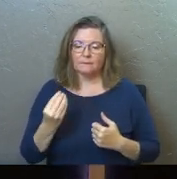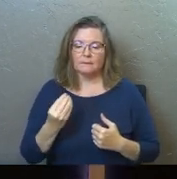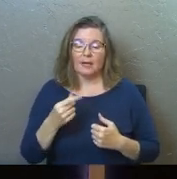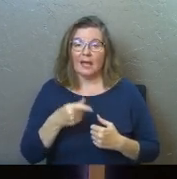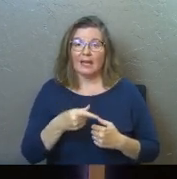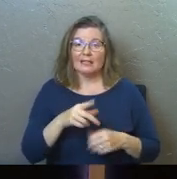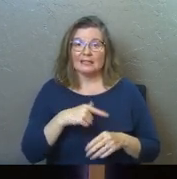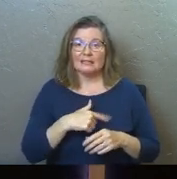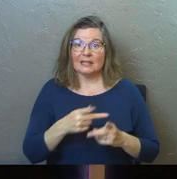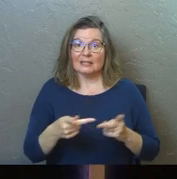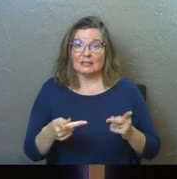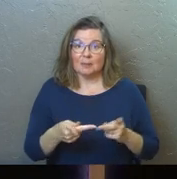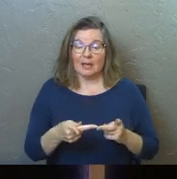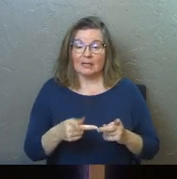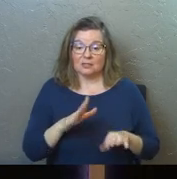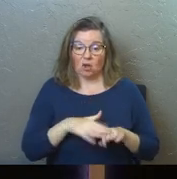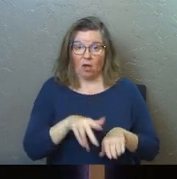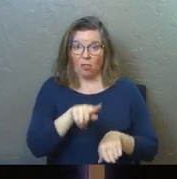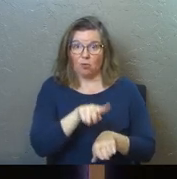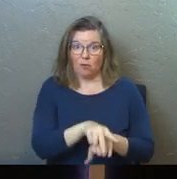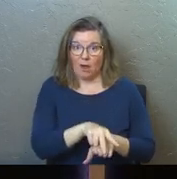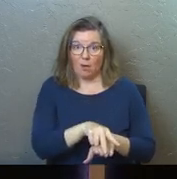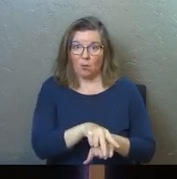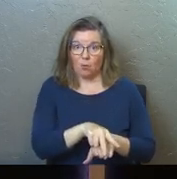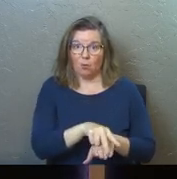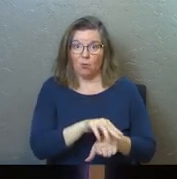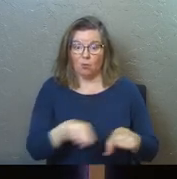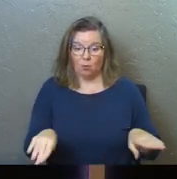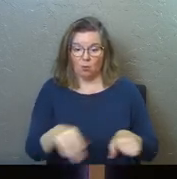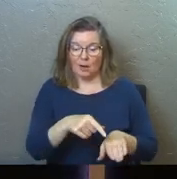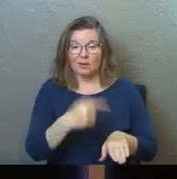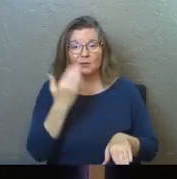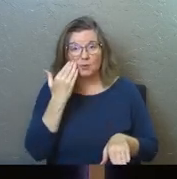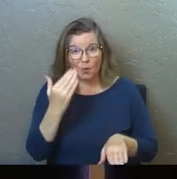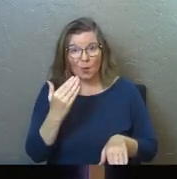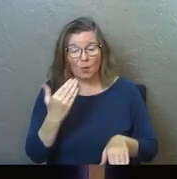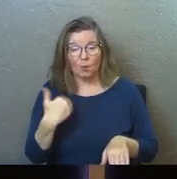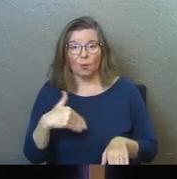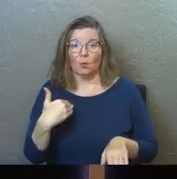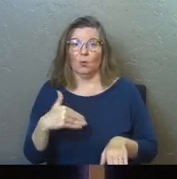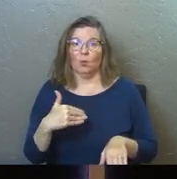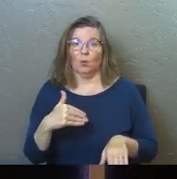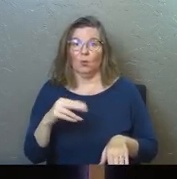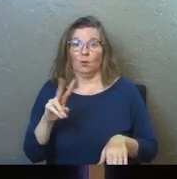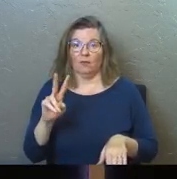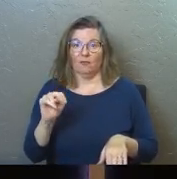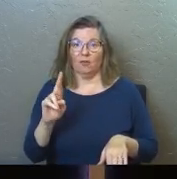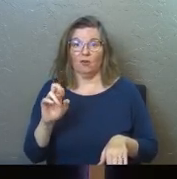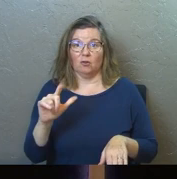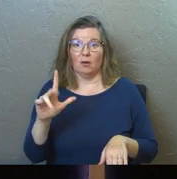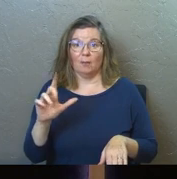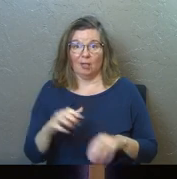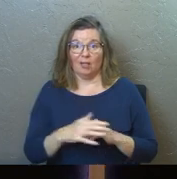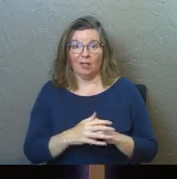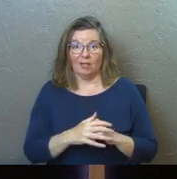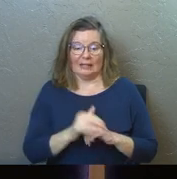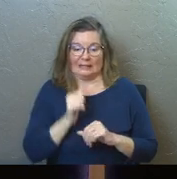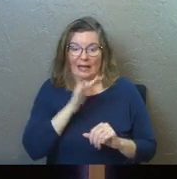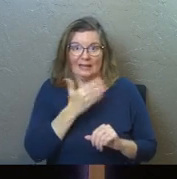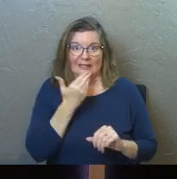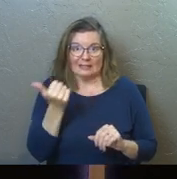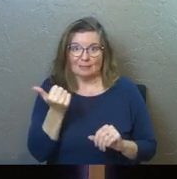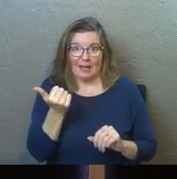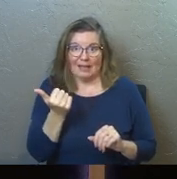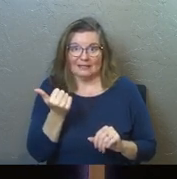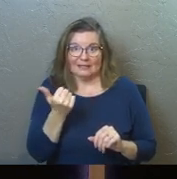And he's in this spot on the ground. And you know what a vulnerable moment that is. It's not his